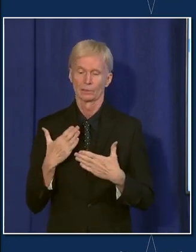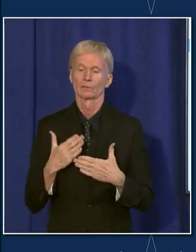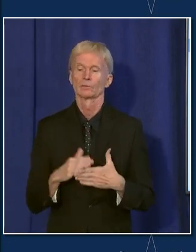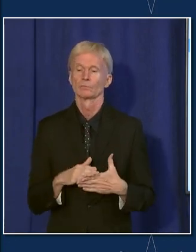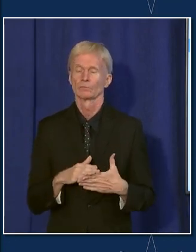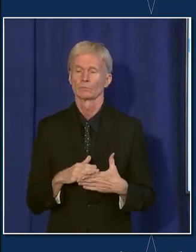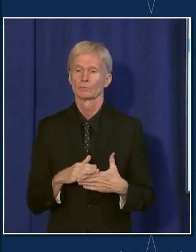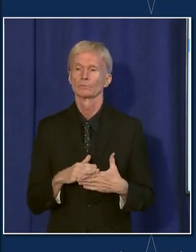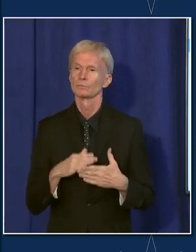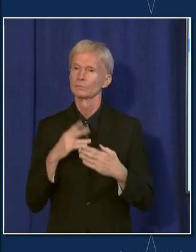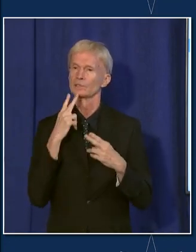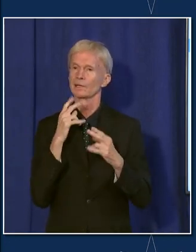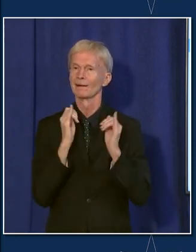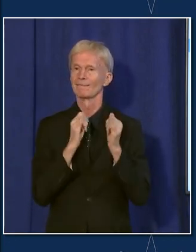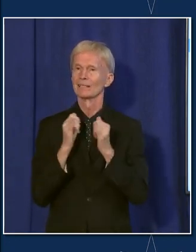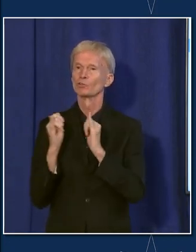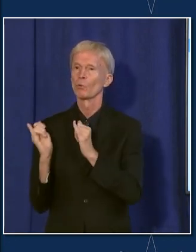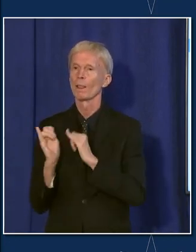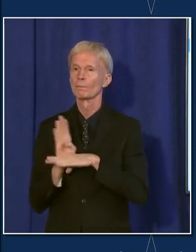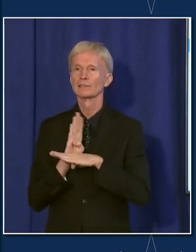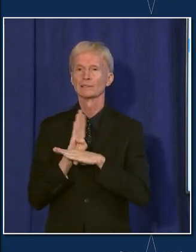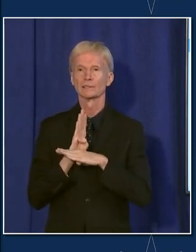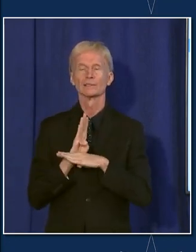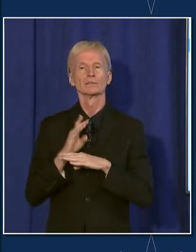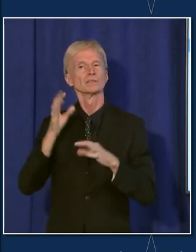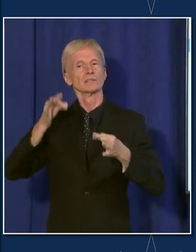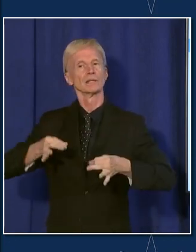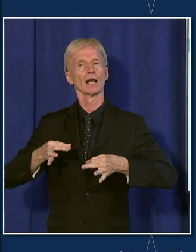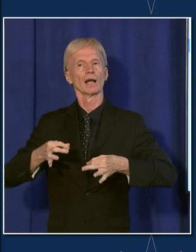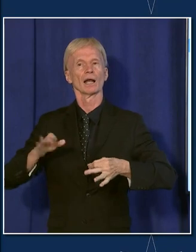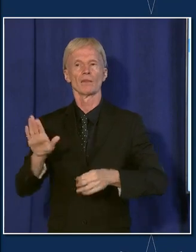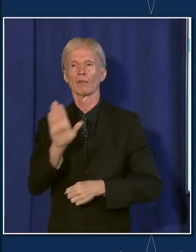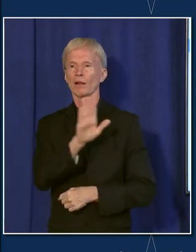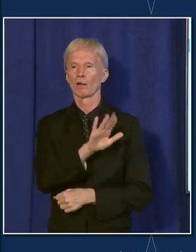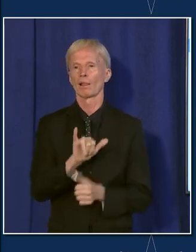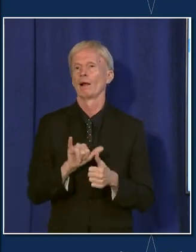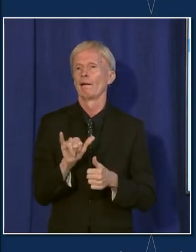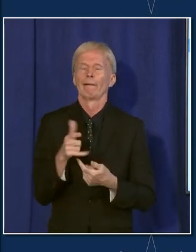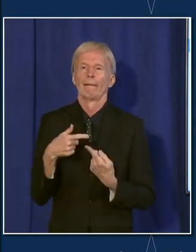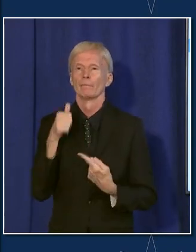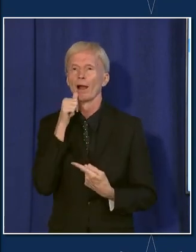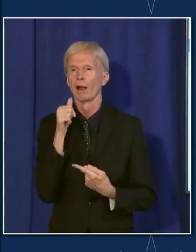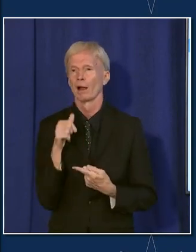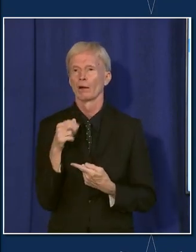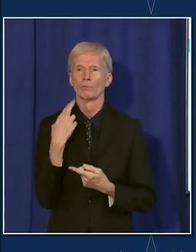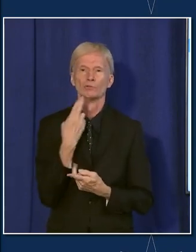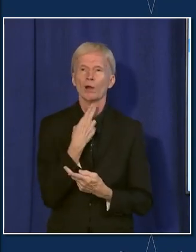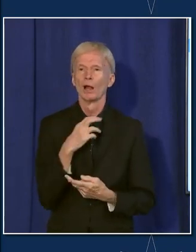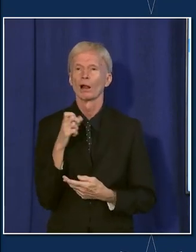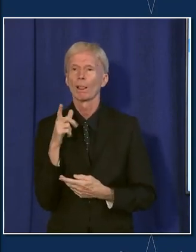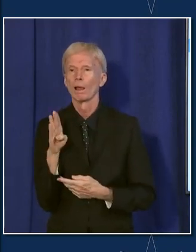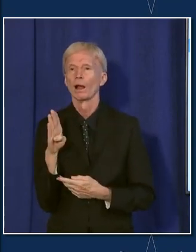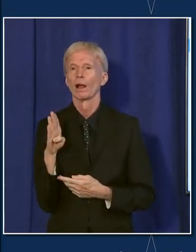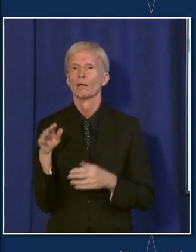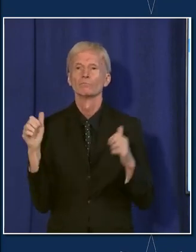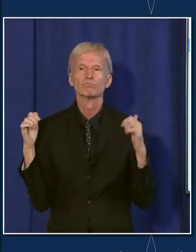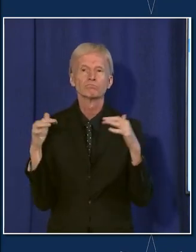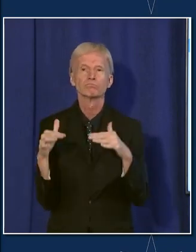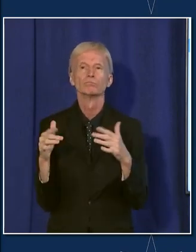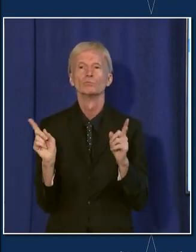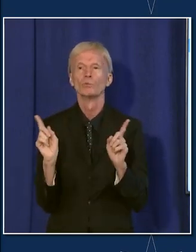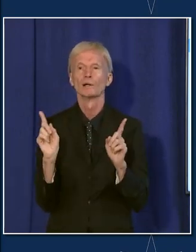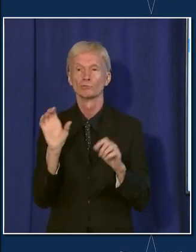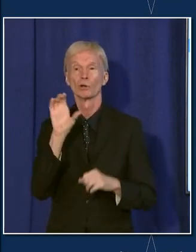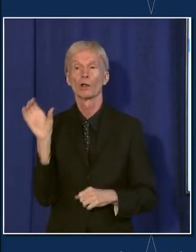individual settings that are making those decisions, right? We've seen bars and restaurants and clubs and venues here